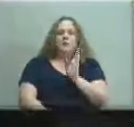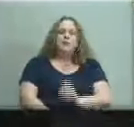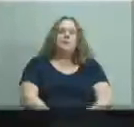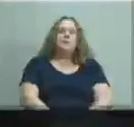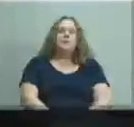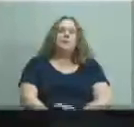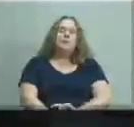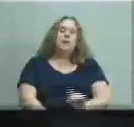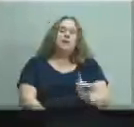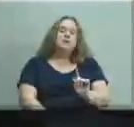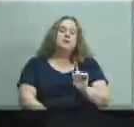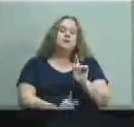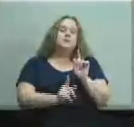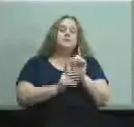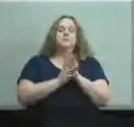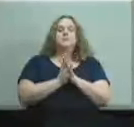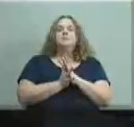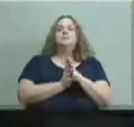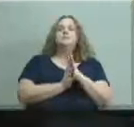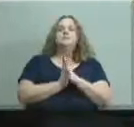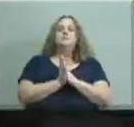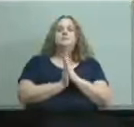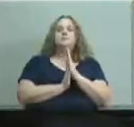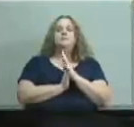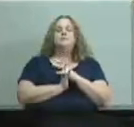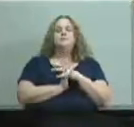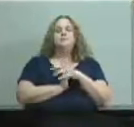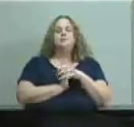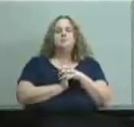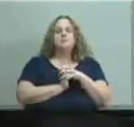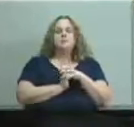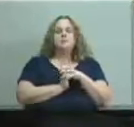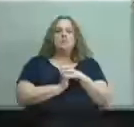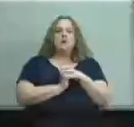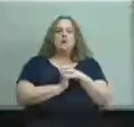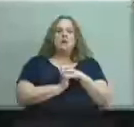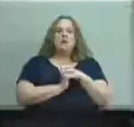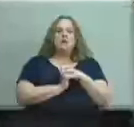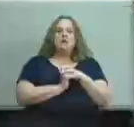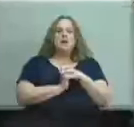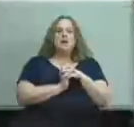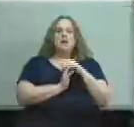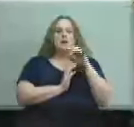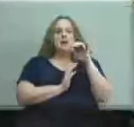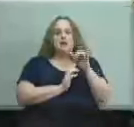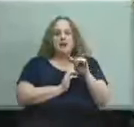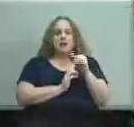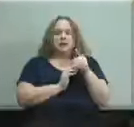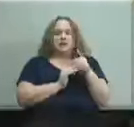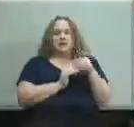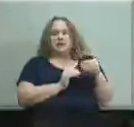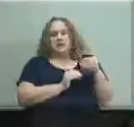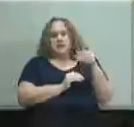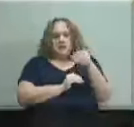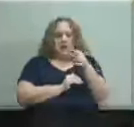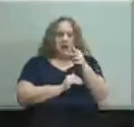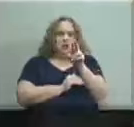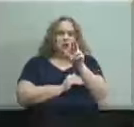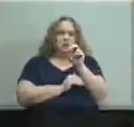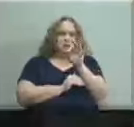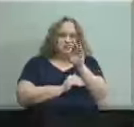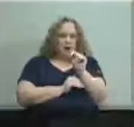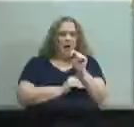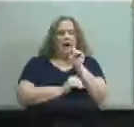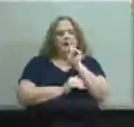uh that's going to um enrich uh the the next iteration of this without changing the